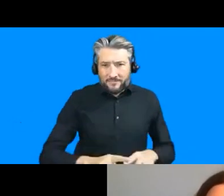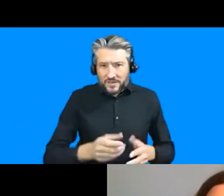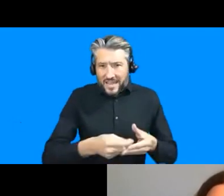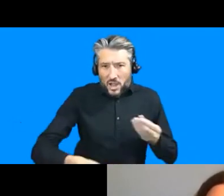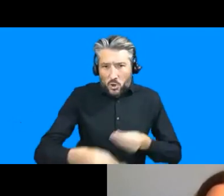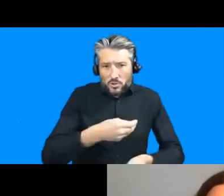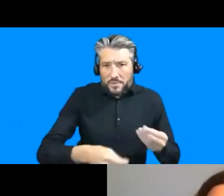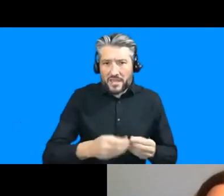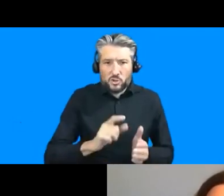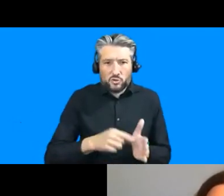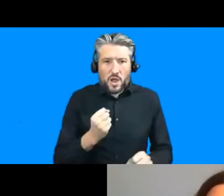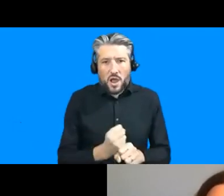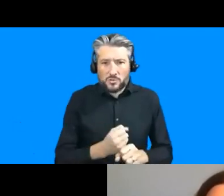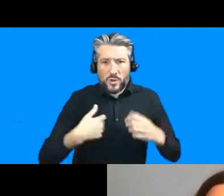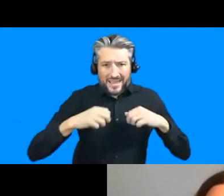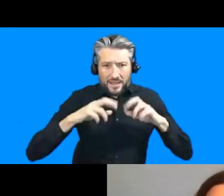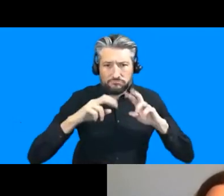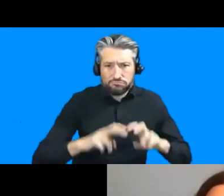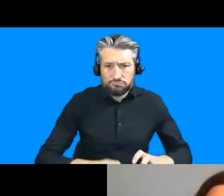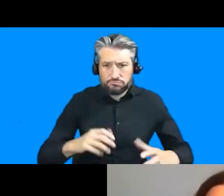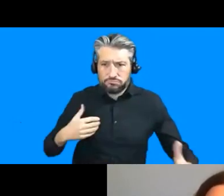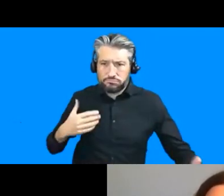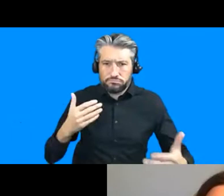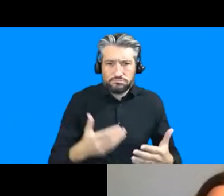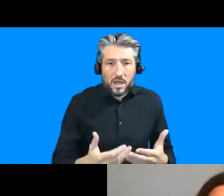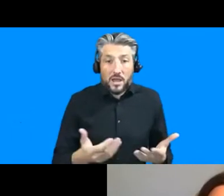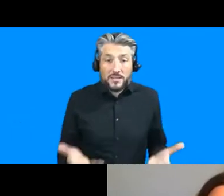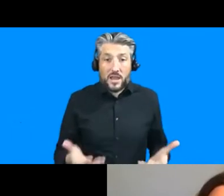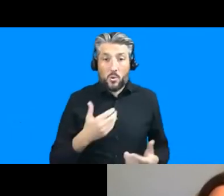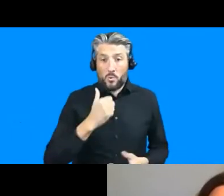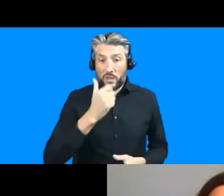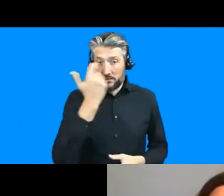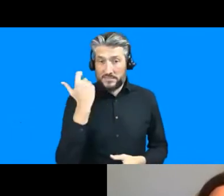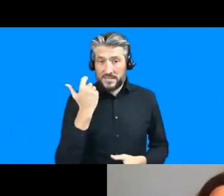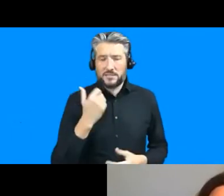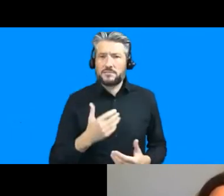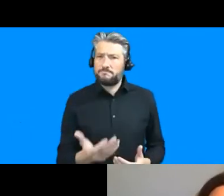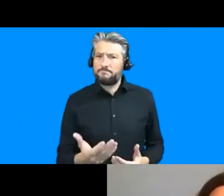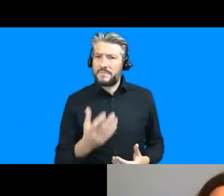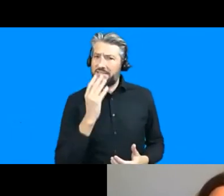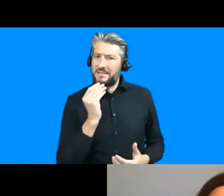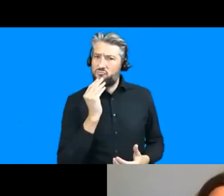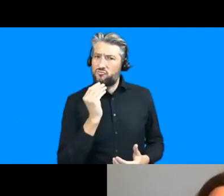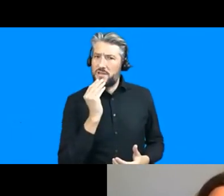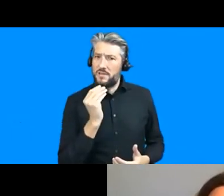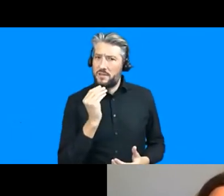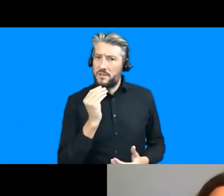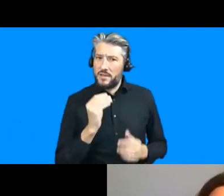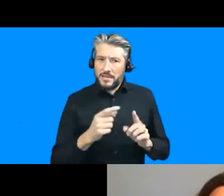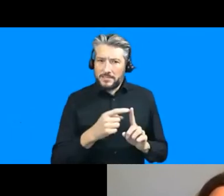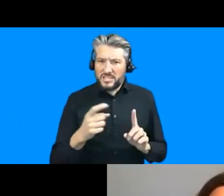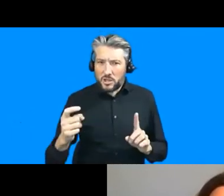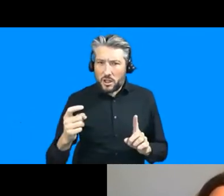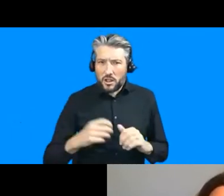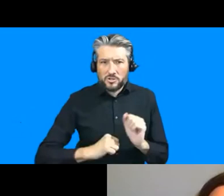for for quite some time now because we're we're understanding the temporality of digital infrastructural change because